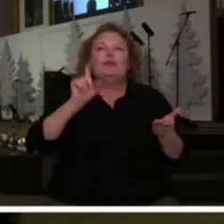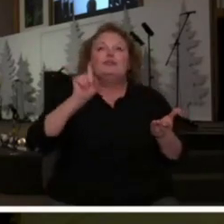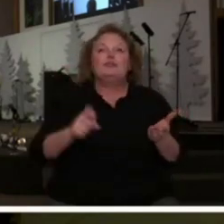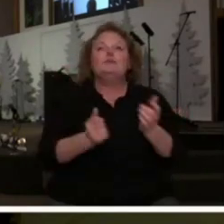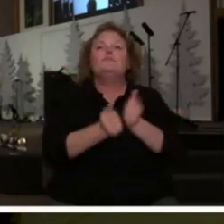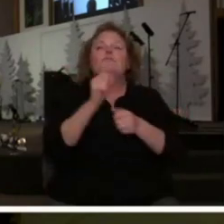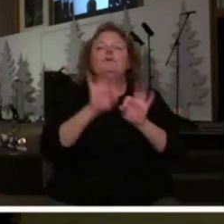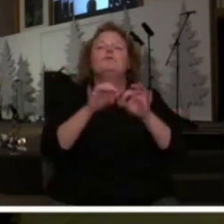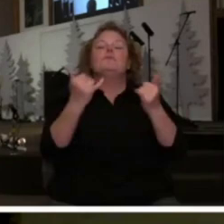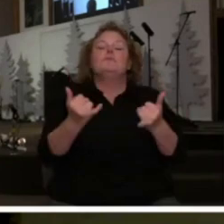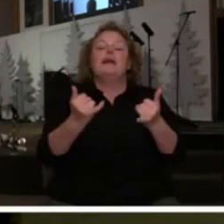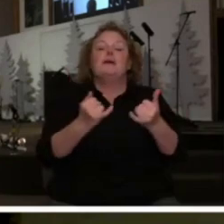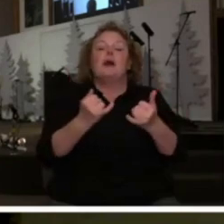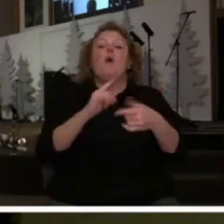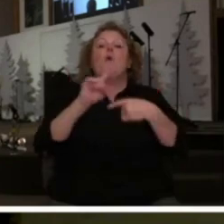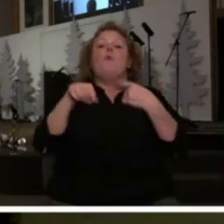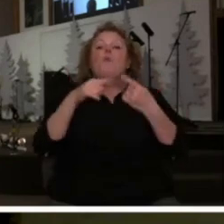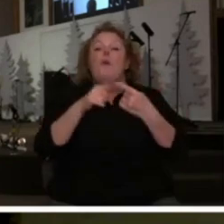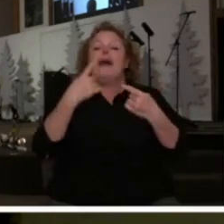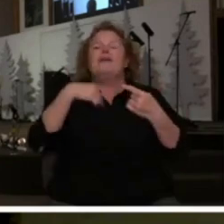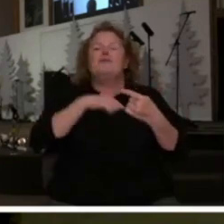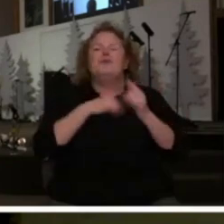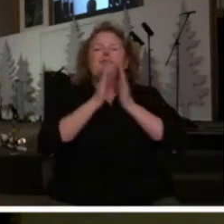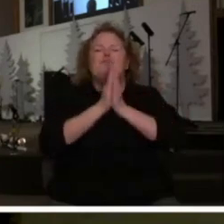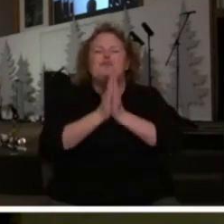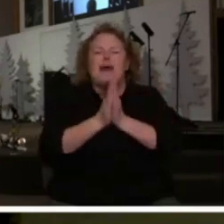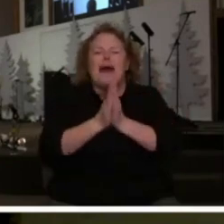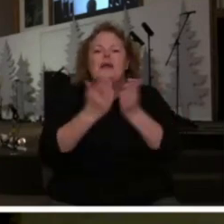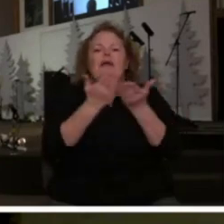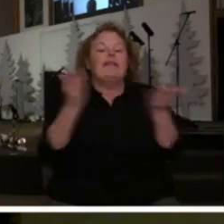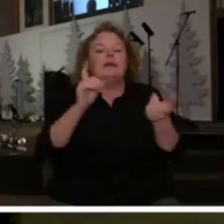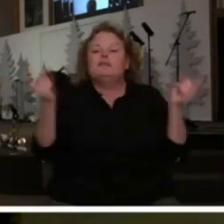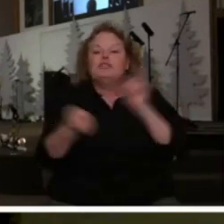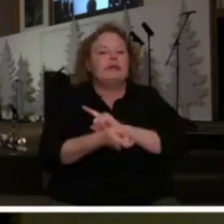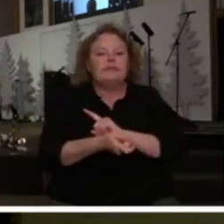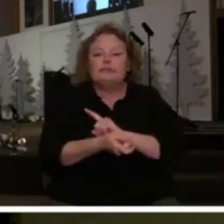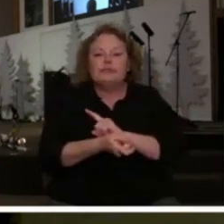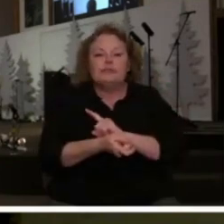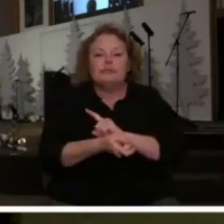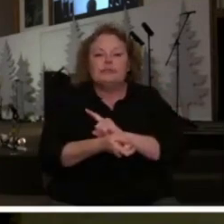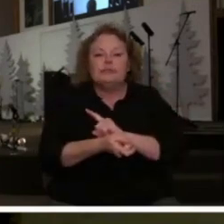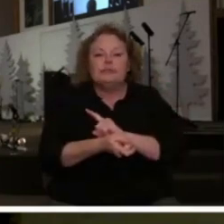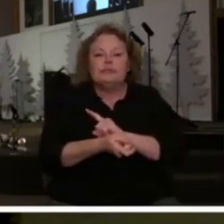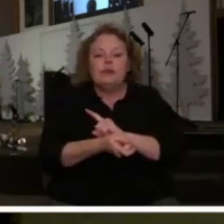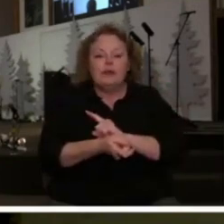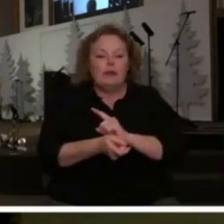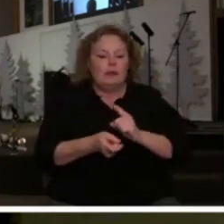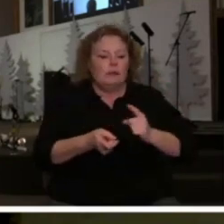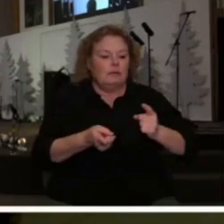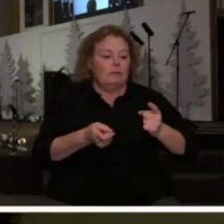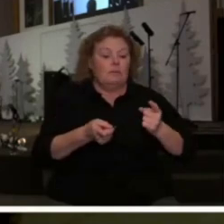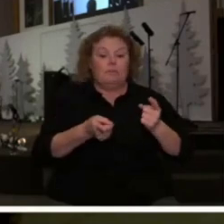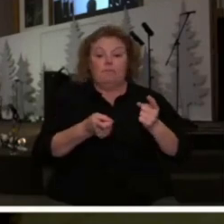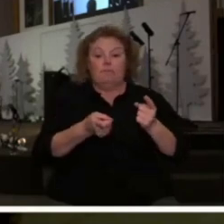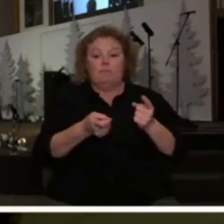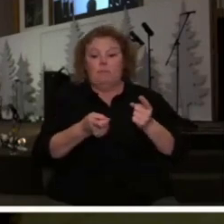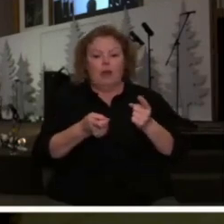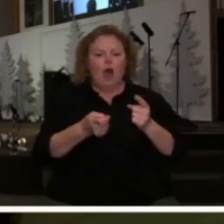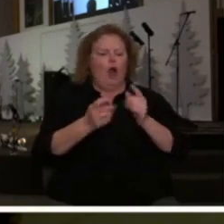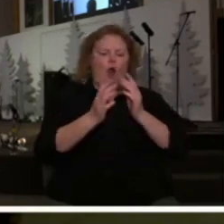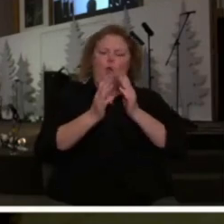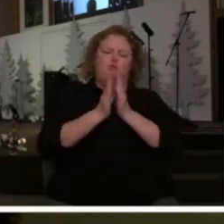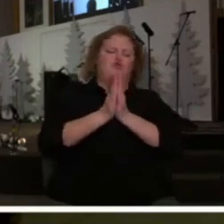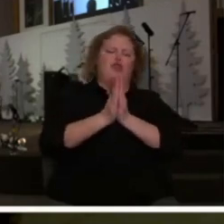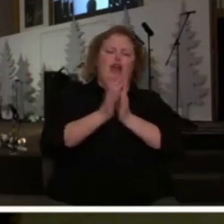It's when we pray, things begin to happen. It is not something that we add on to our life. It's not